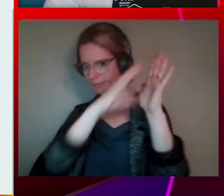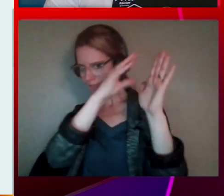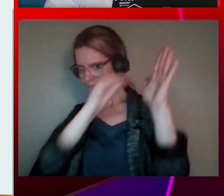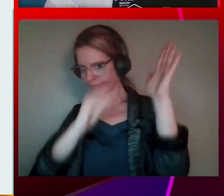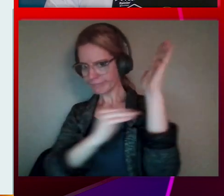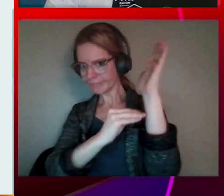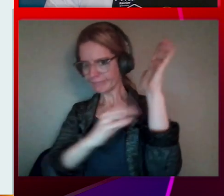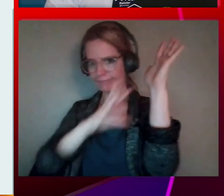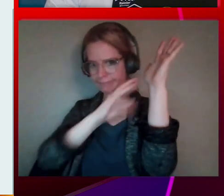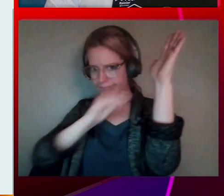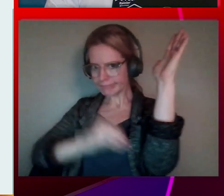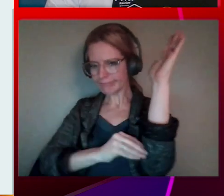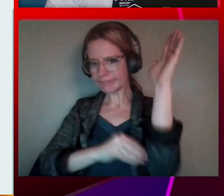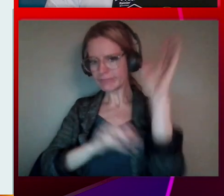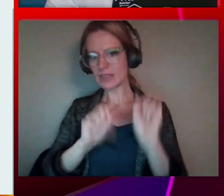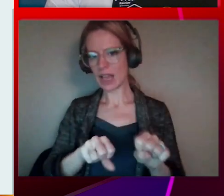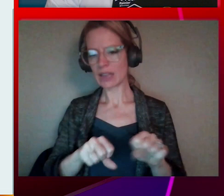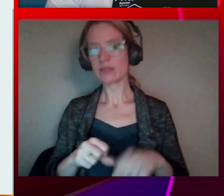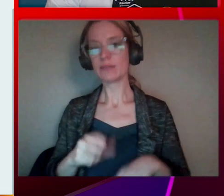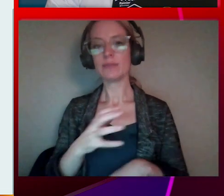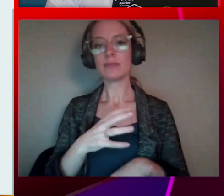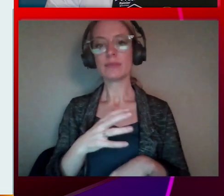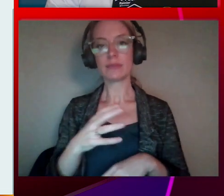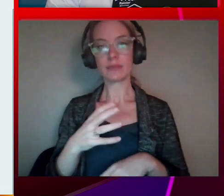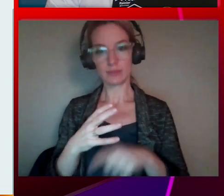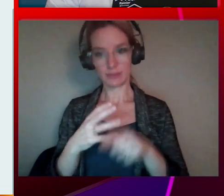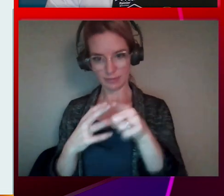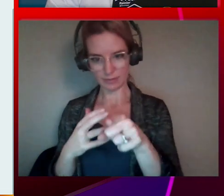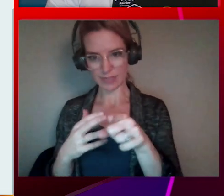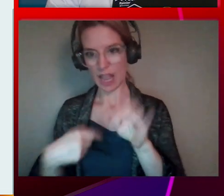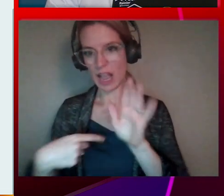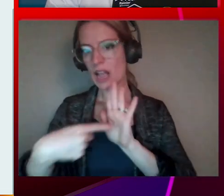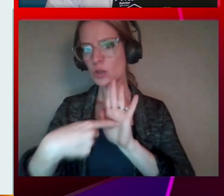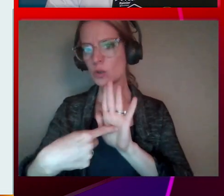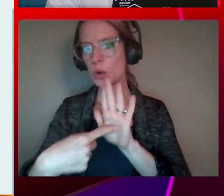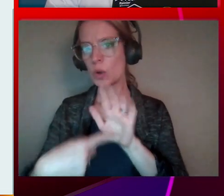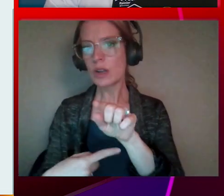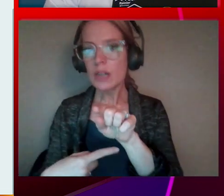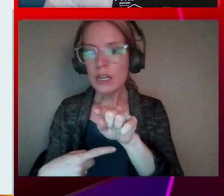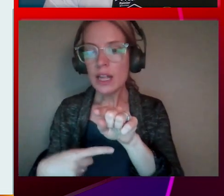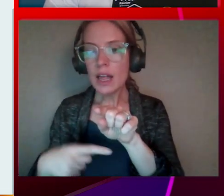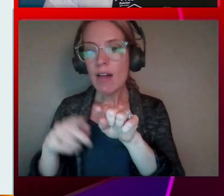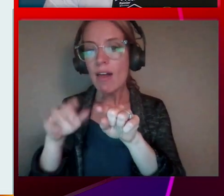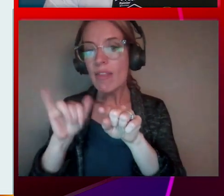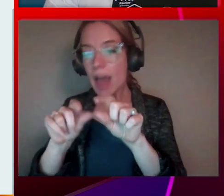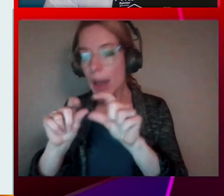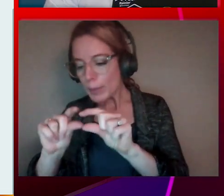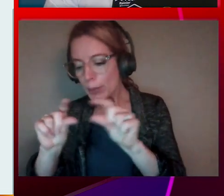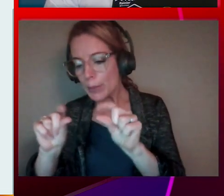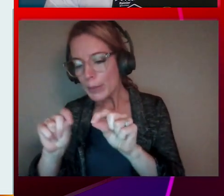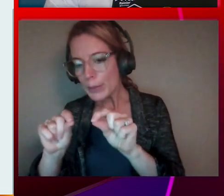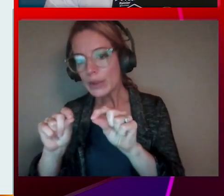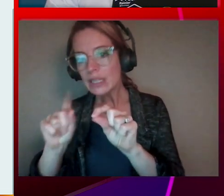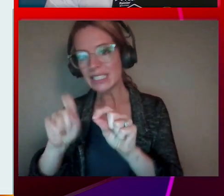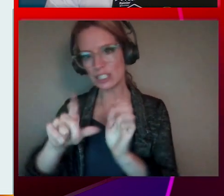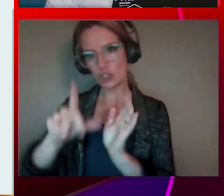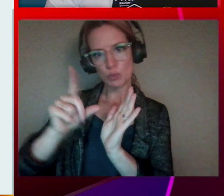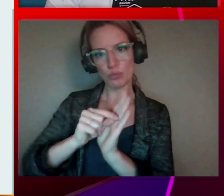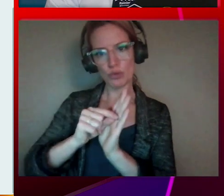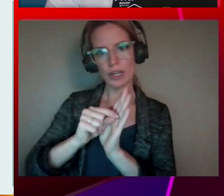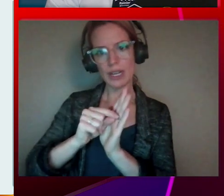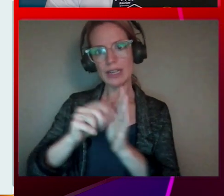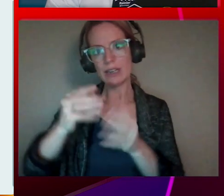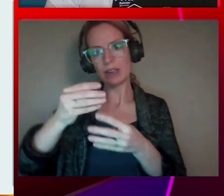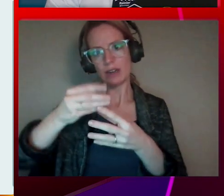this particular table needs to print across as many pages as it needs. You can then add page